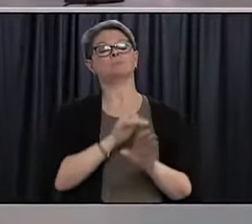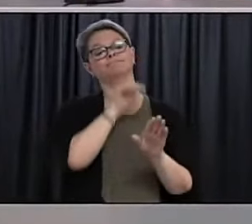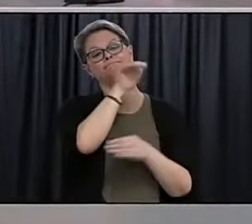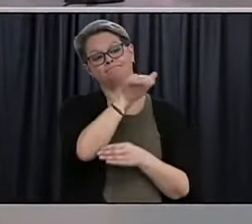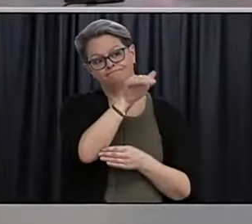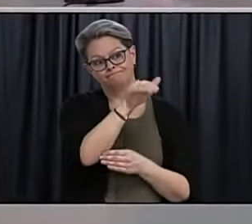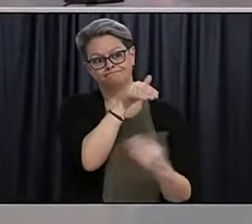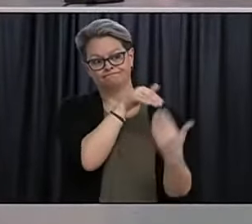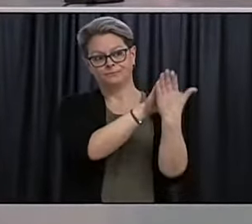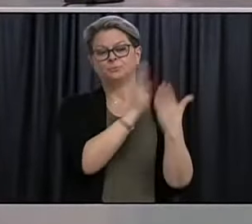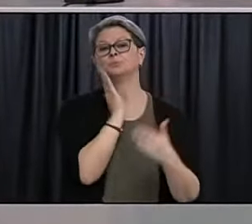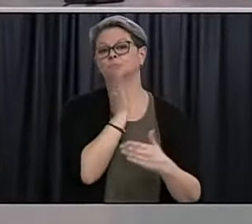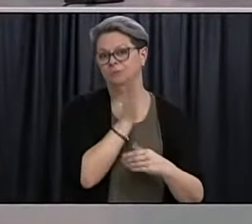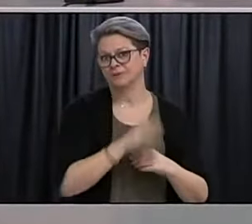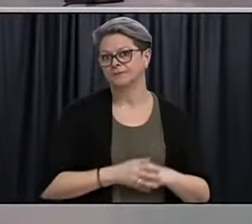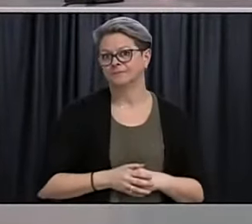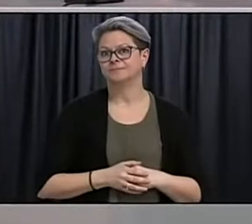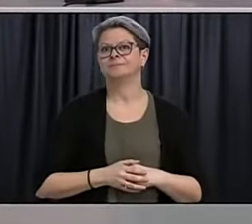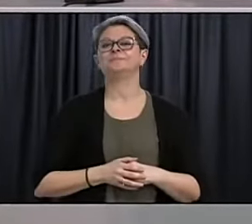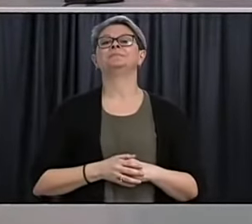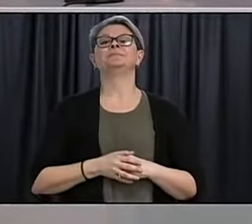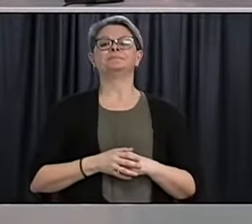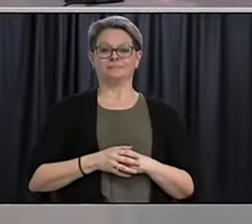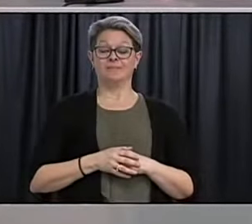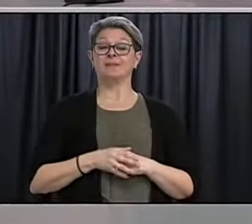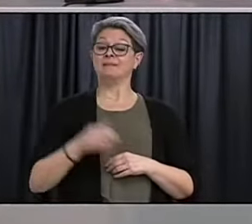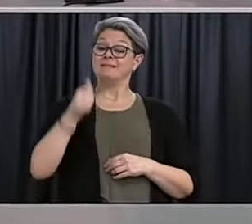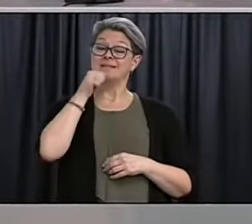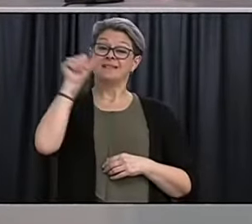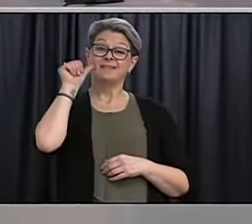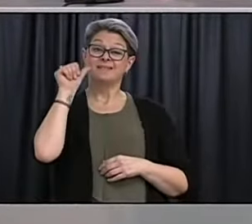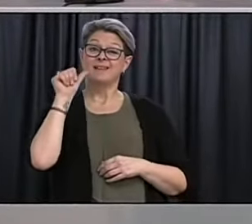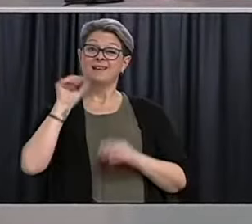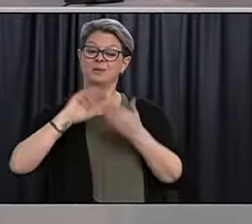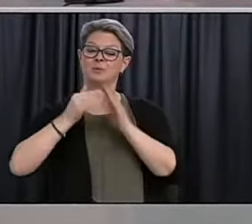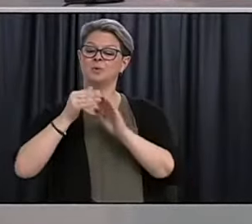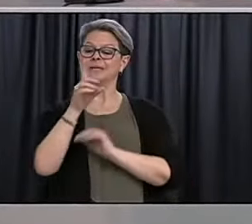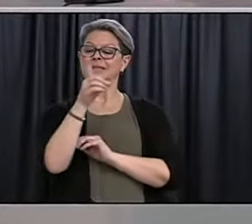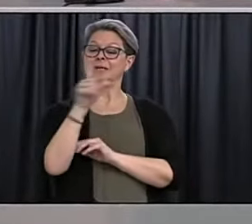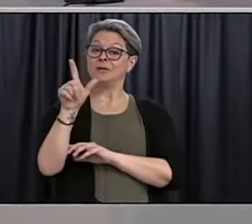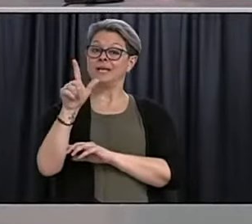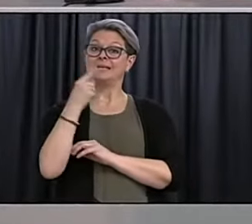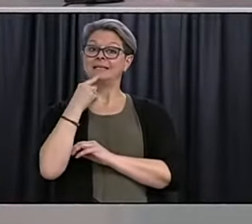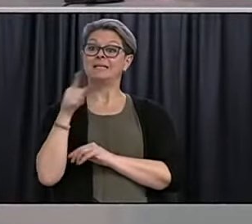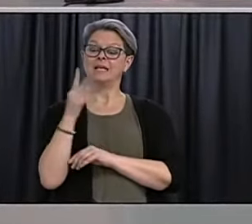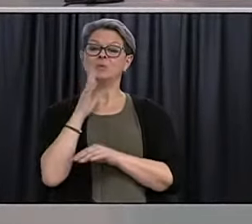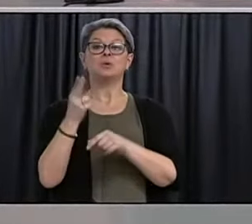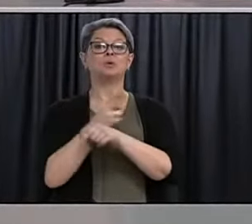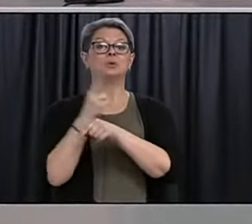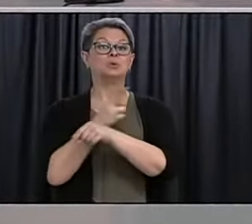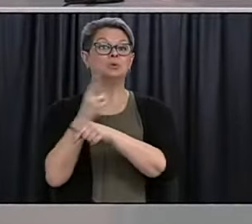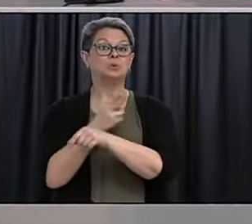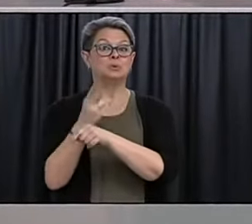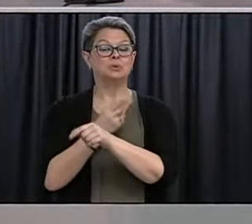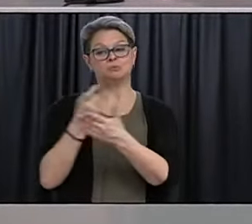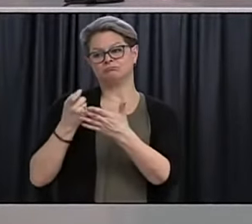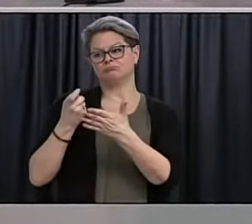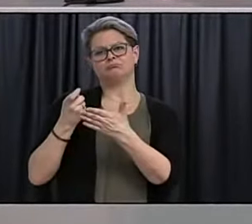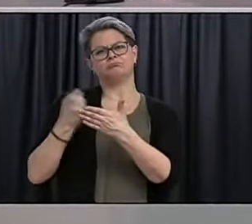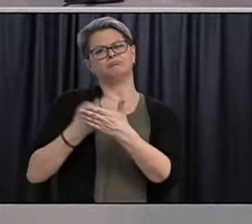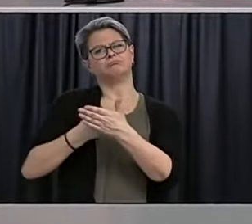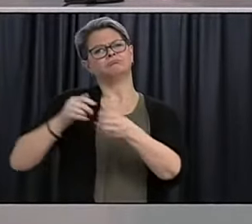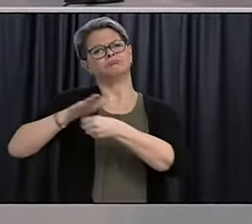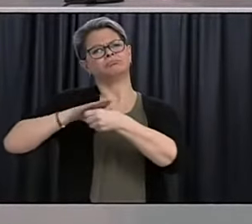Okay and Dr Fitzgerald yesterday the town of Deerlake announced the use of the arena section of the hotter memorial recreation